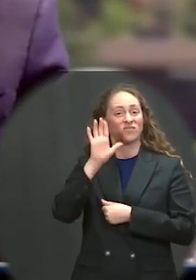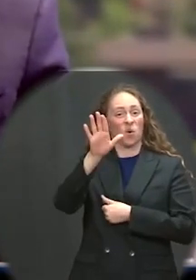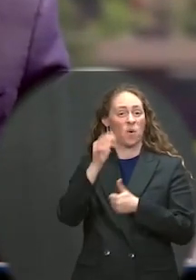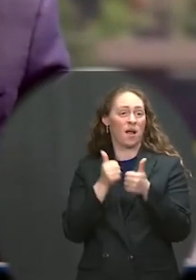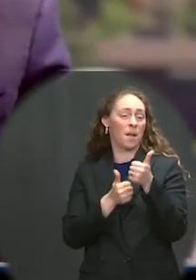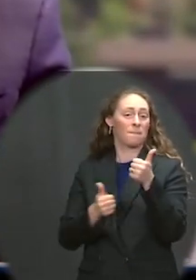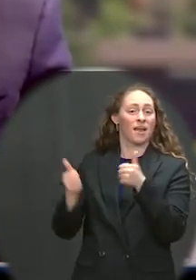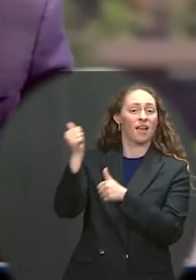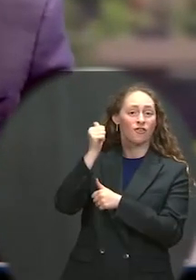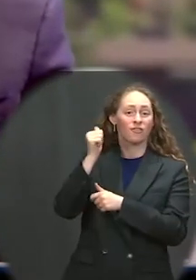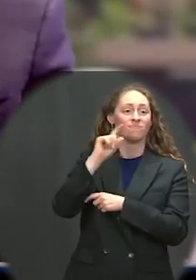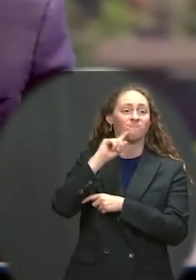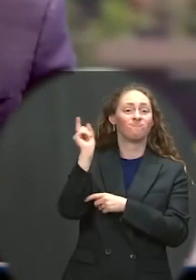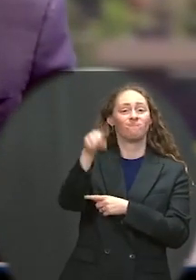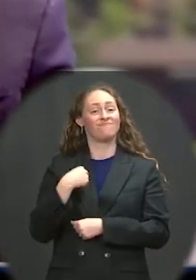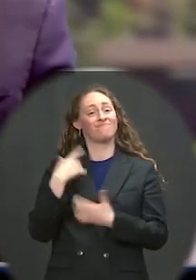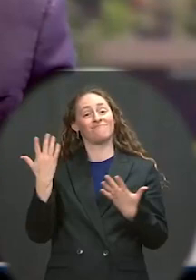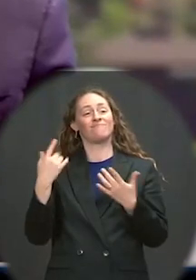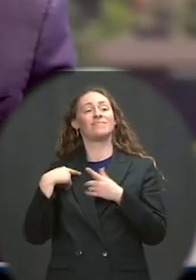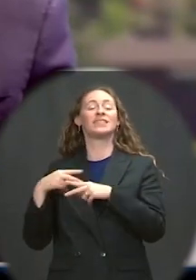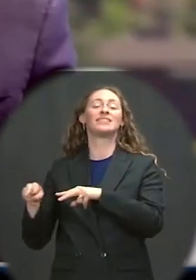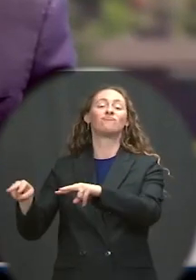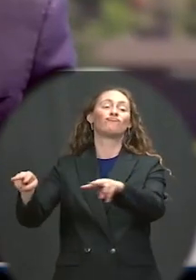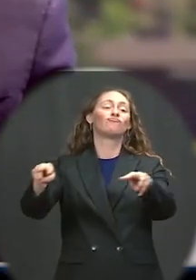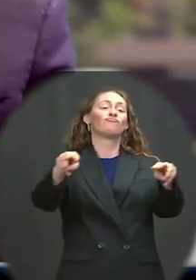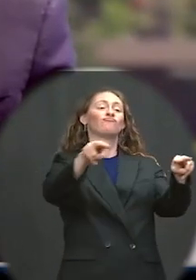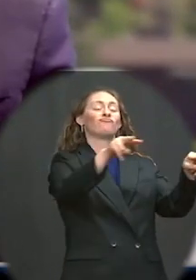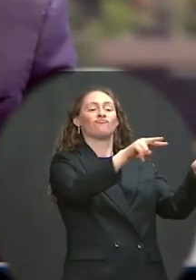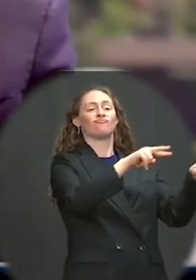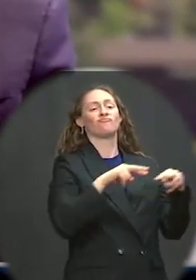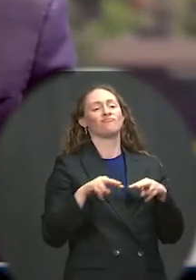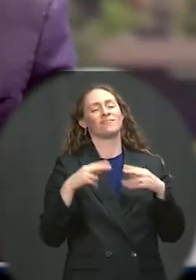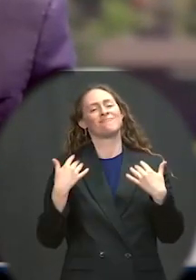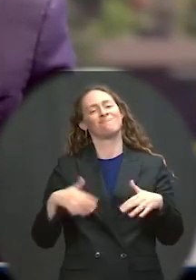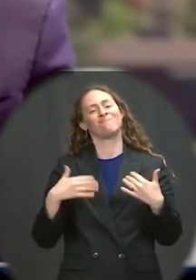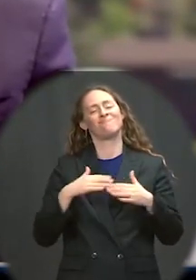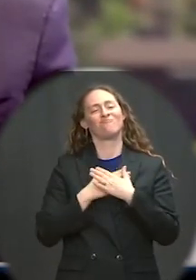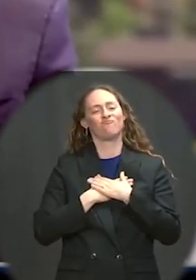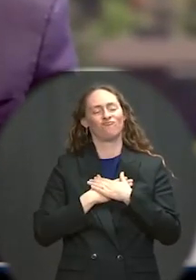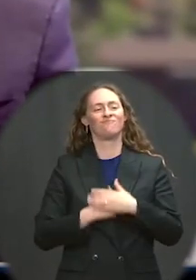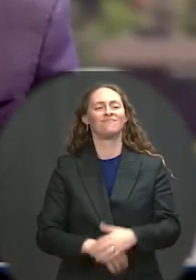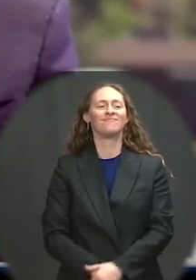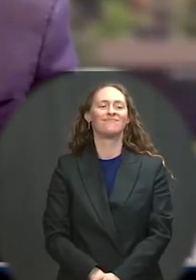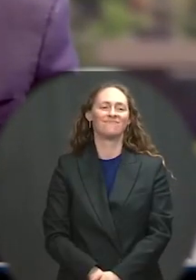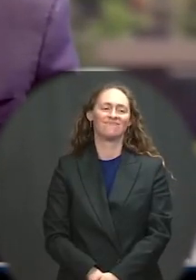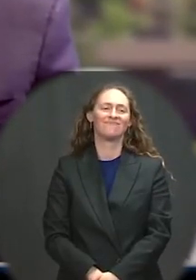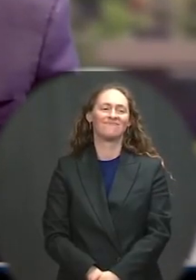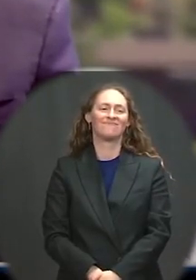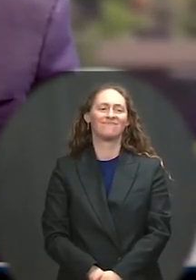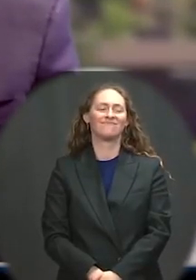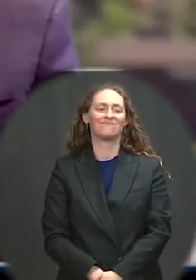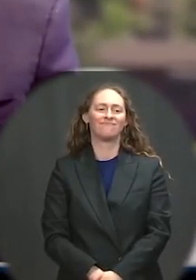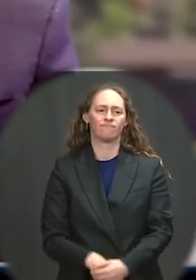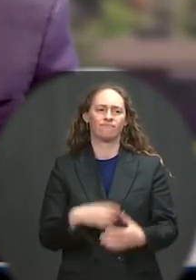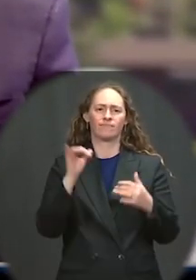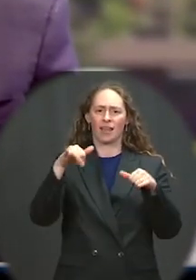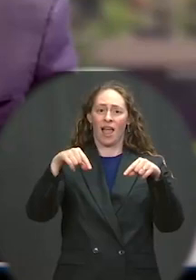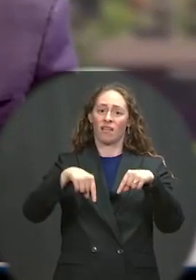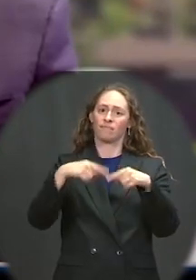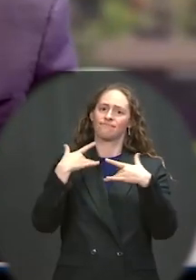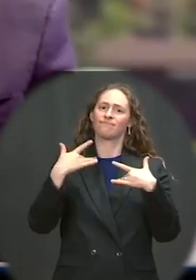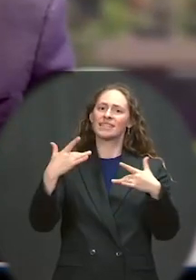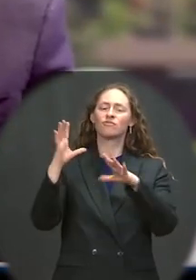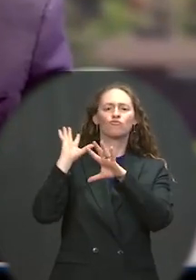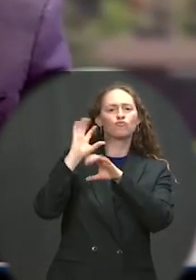this for a long time. I want you to — I want to keep a long-standing tradition that — and here goes.